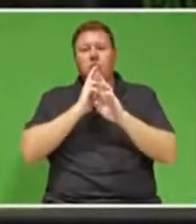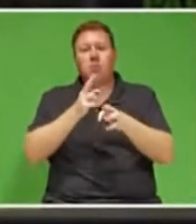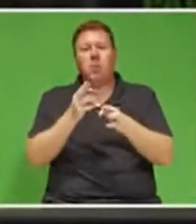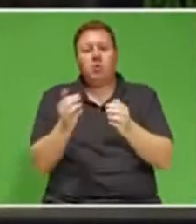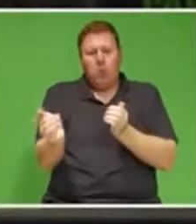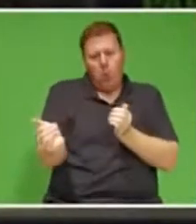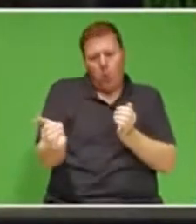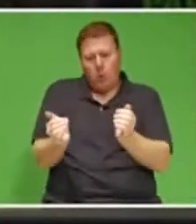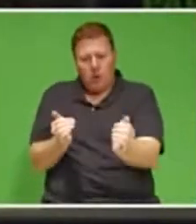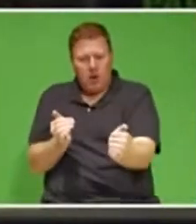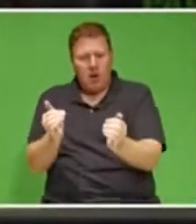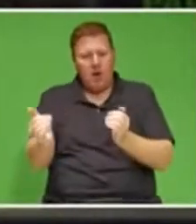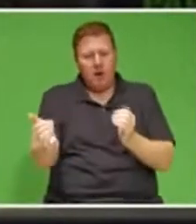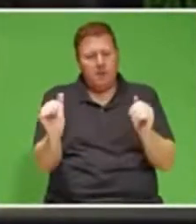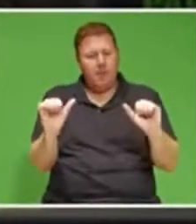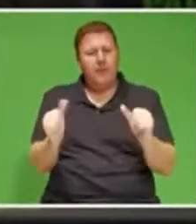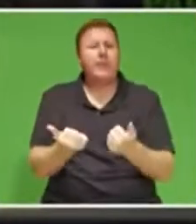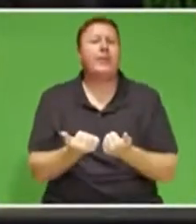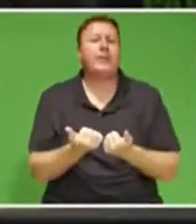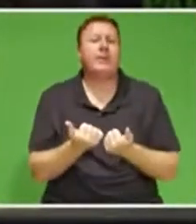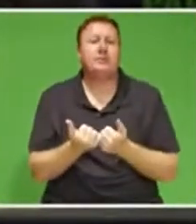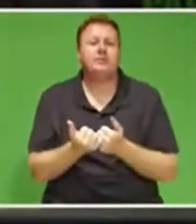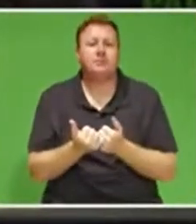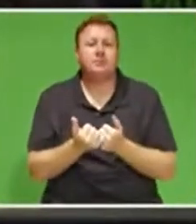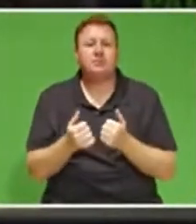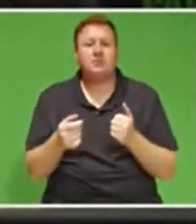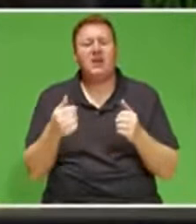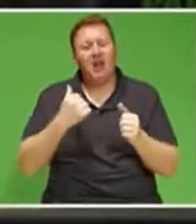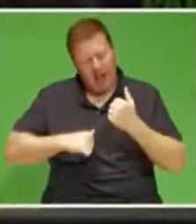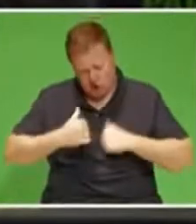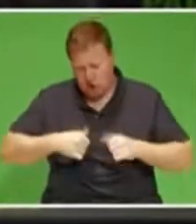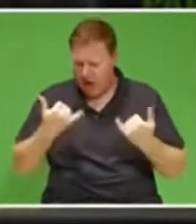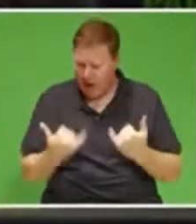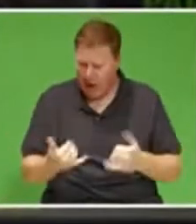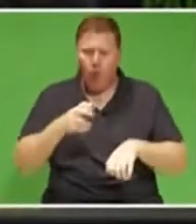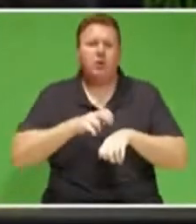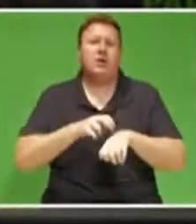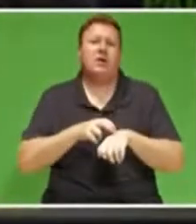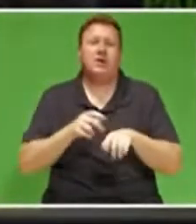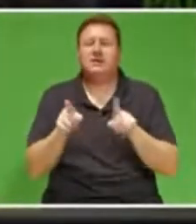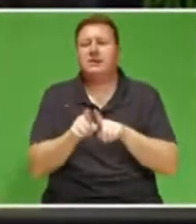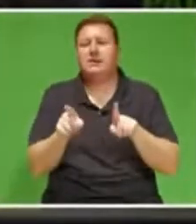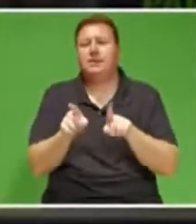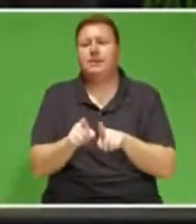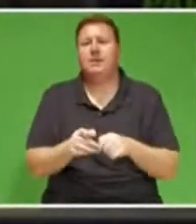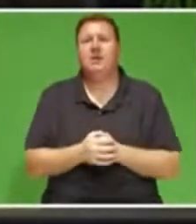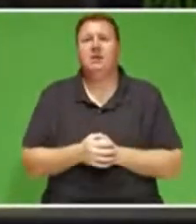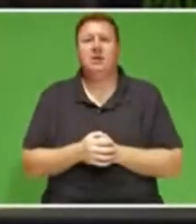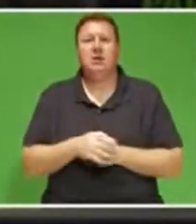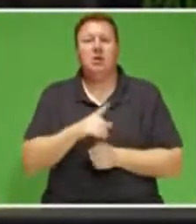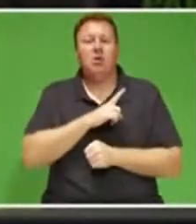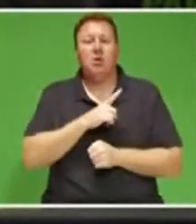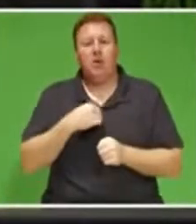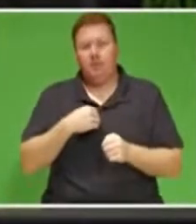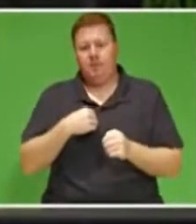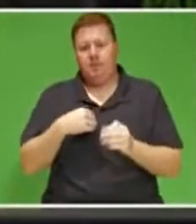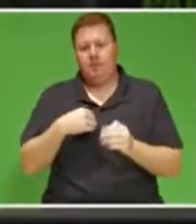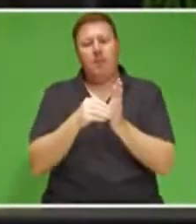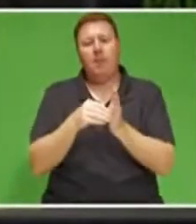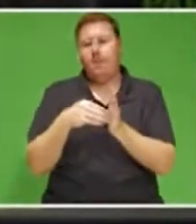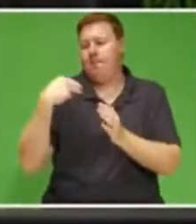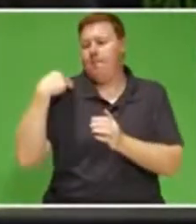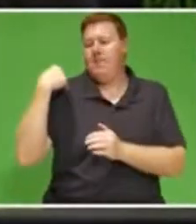and it demands urgent action. That is the reason why I'm appointing a minister